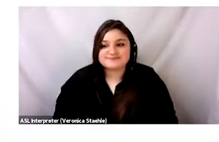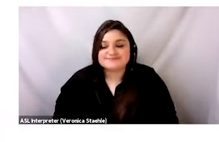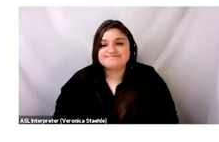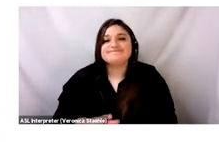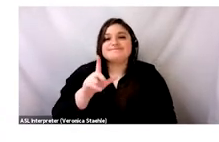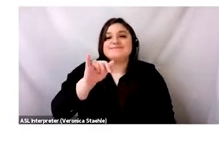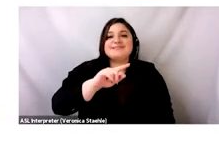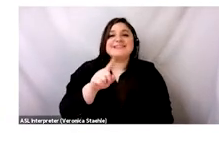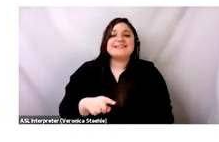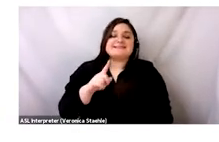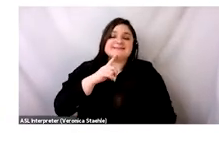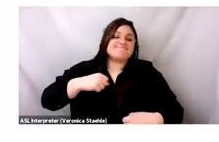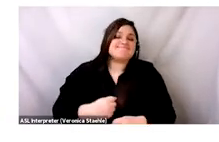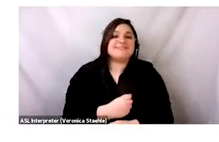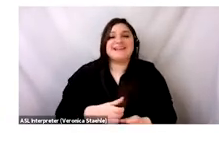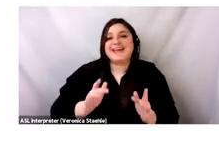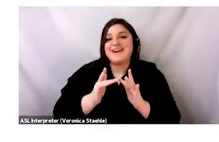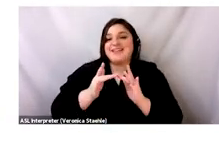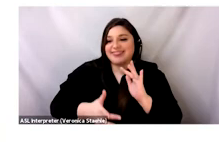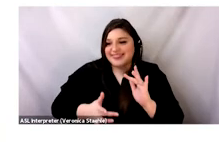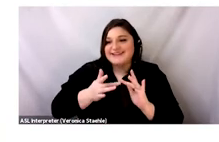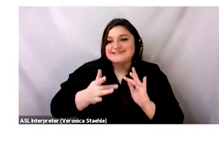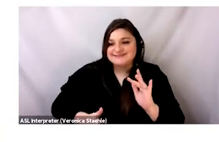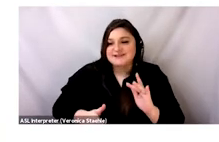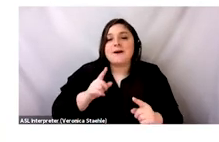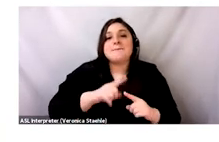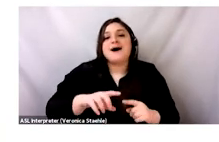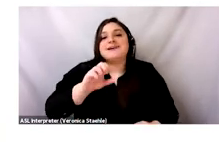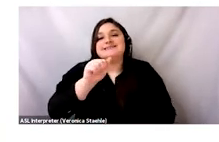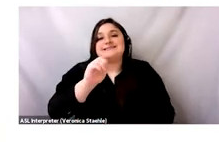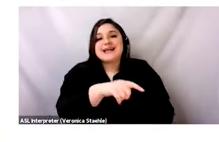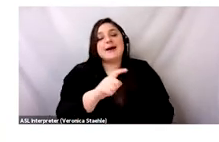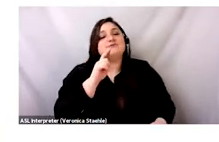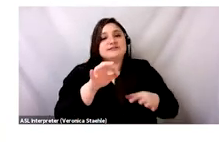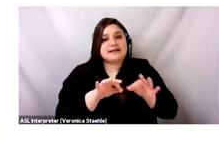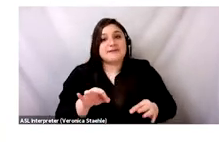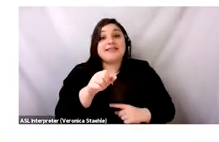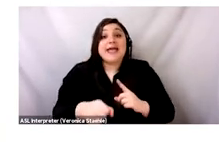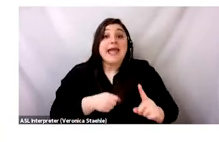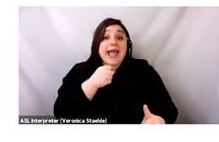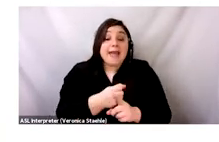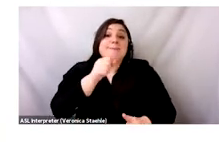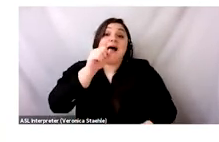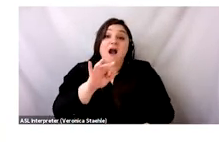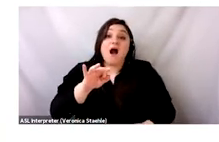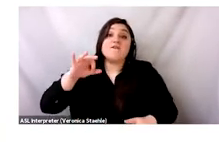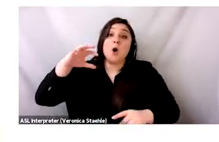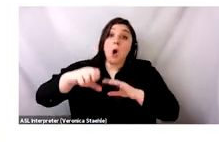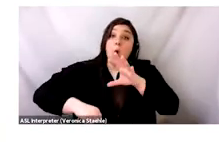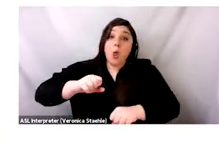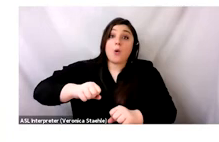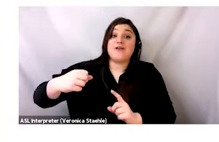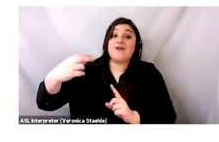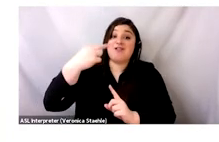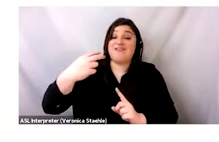internet was not really our friend there. But to add to what Sammy was saying about the